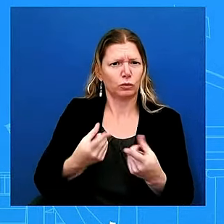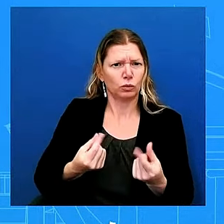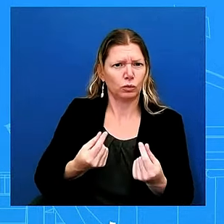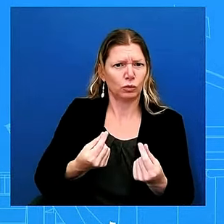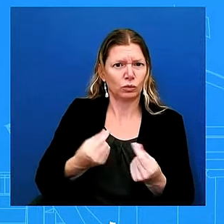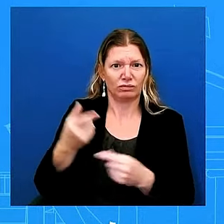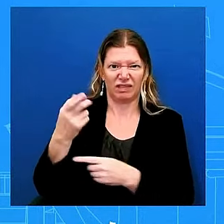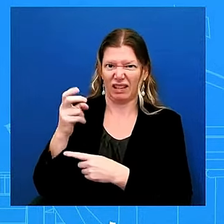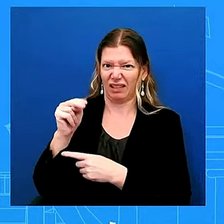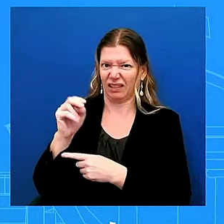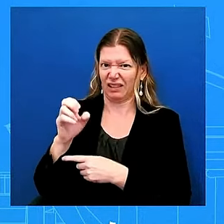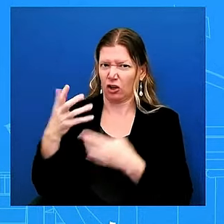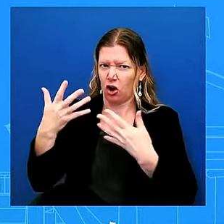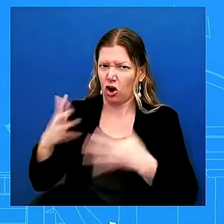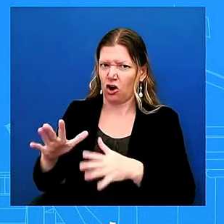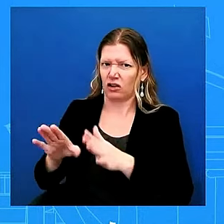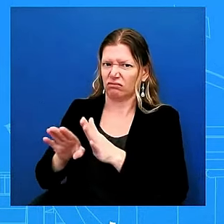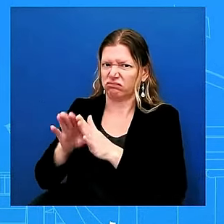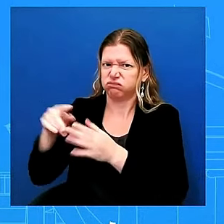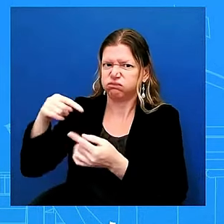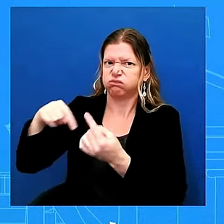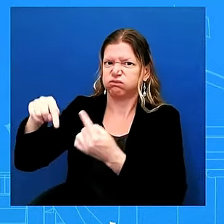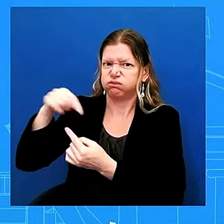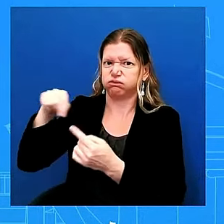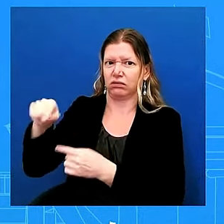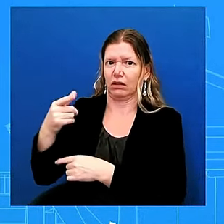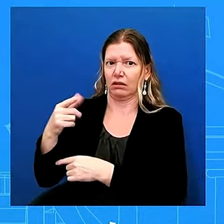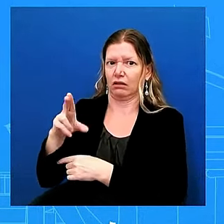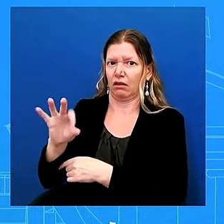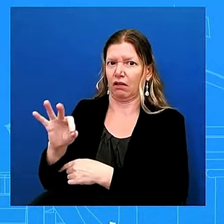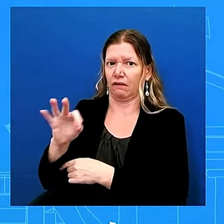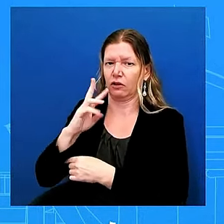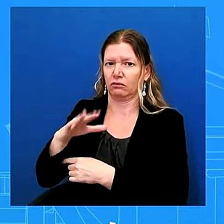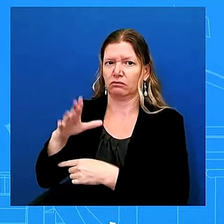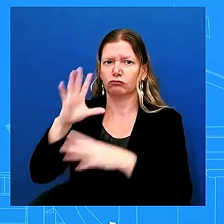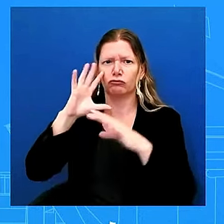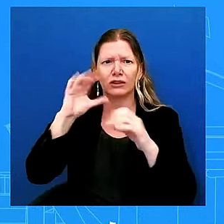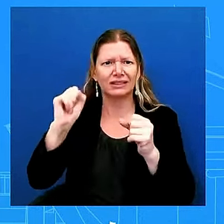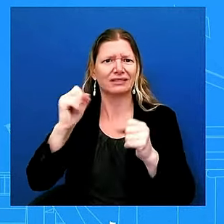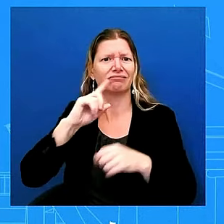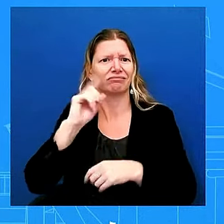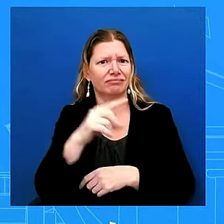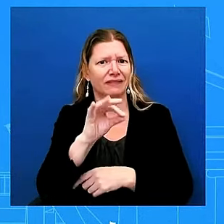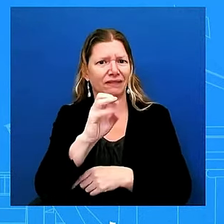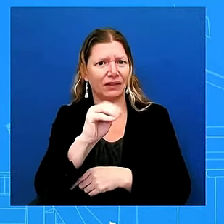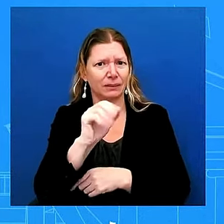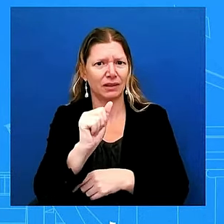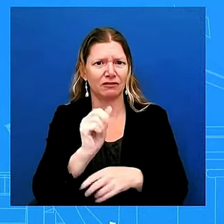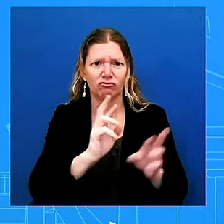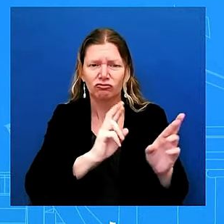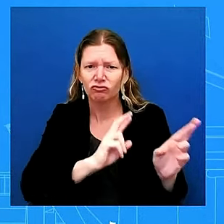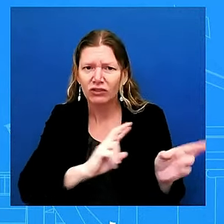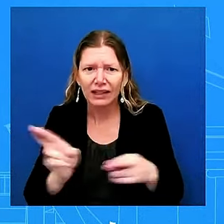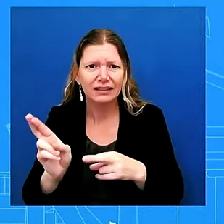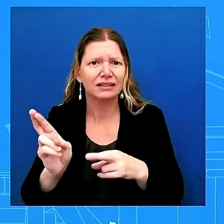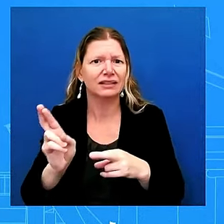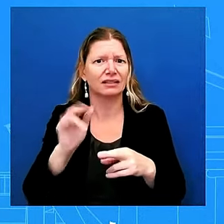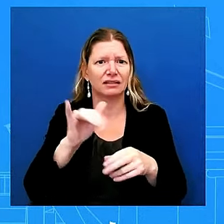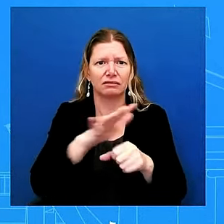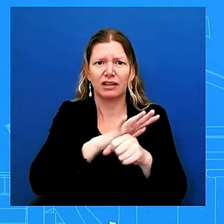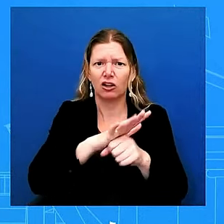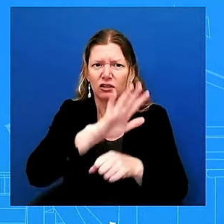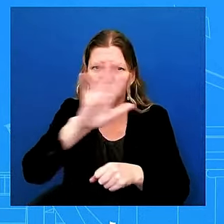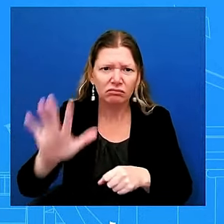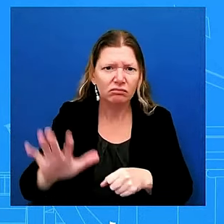across the region including deploying incident management assistance teams to florida georgia south carolina and north carolina